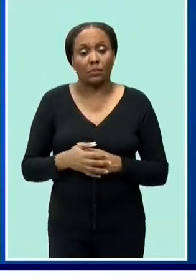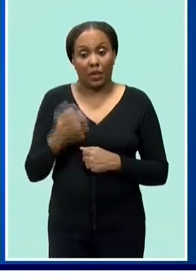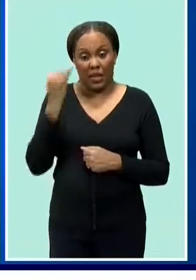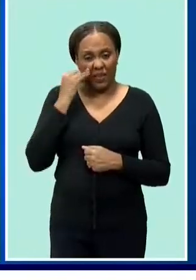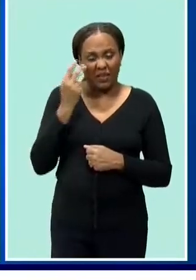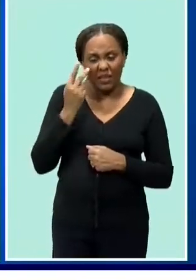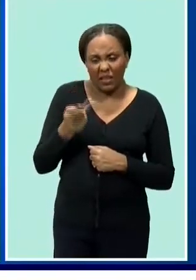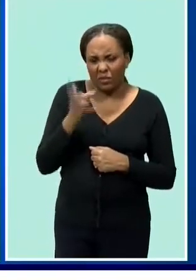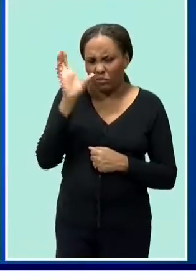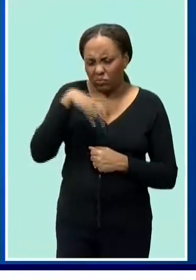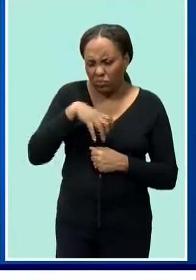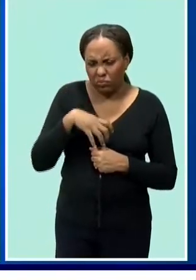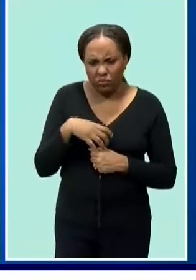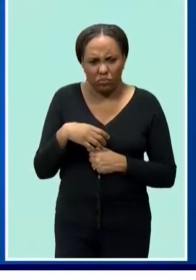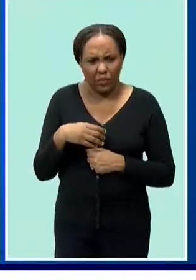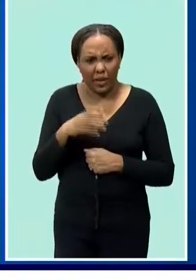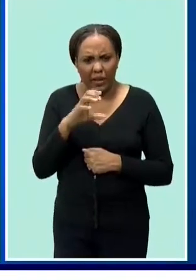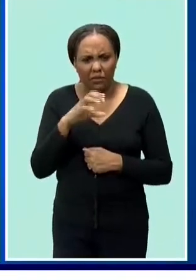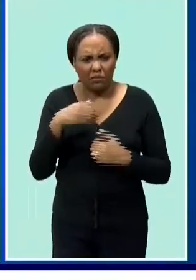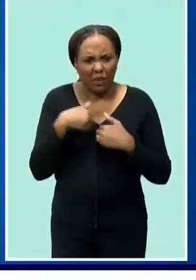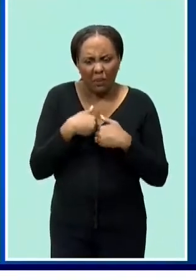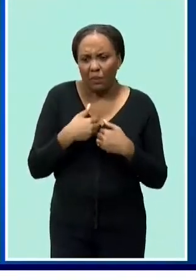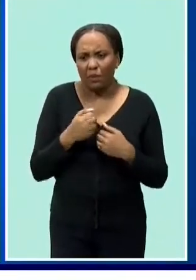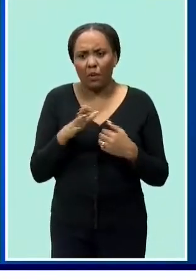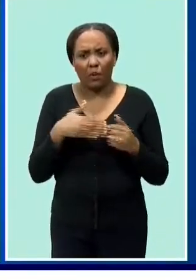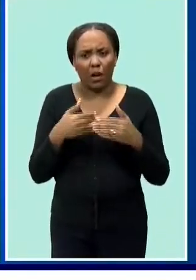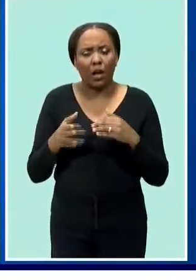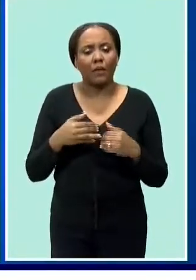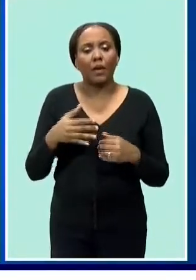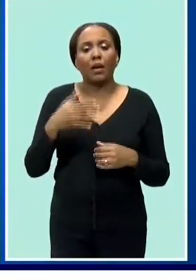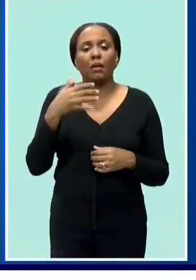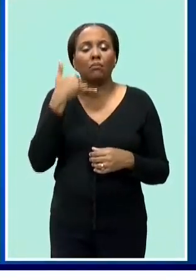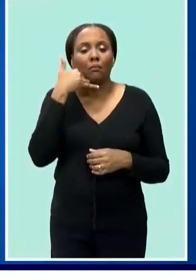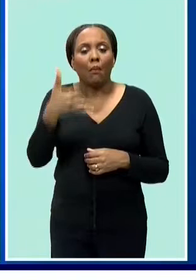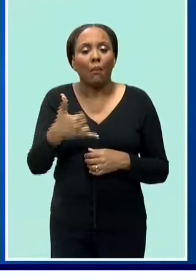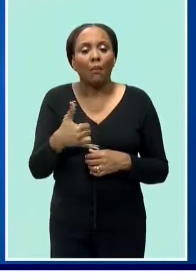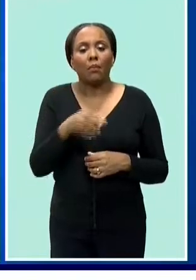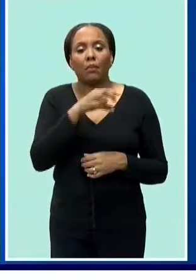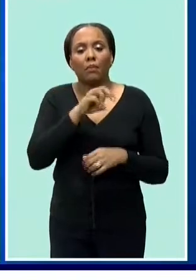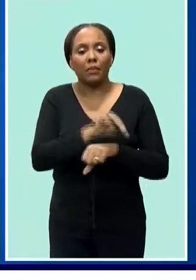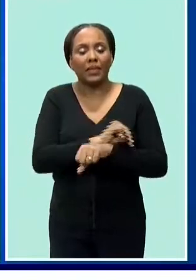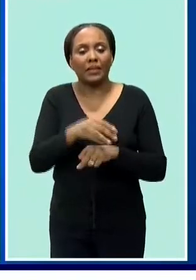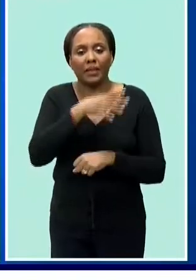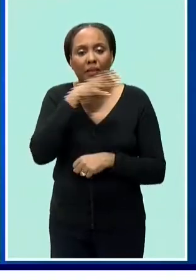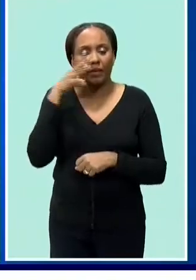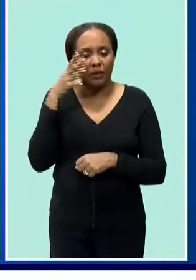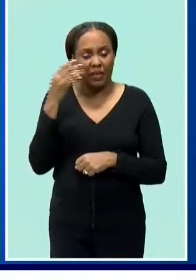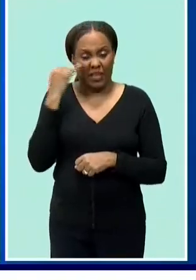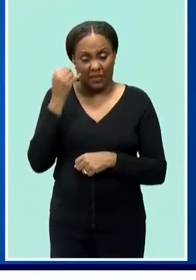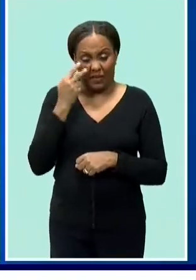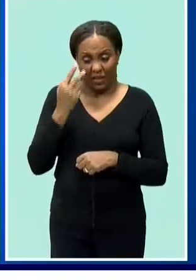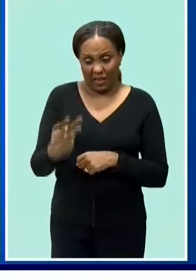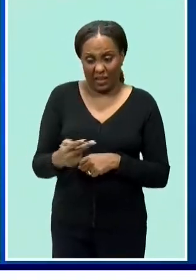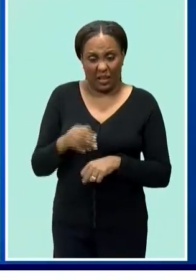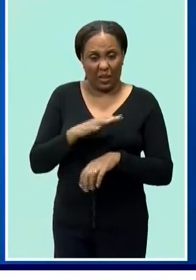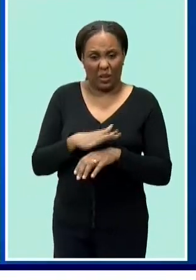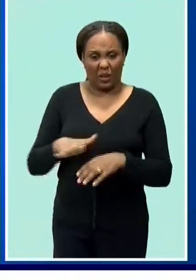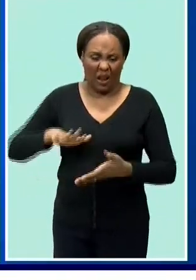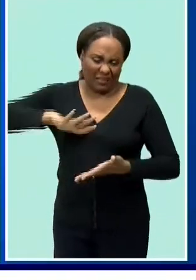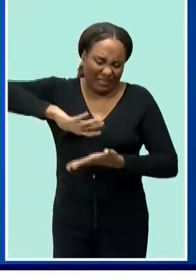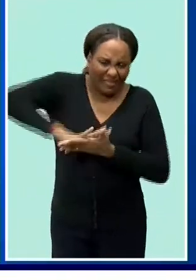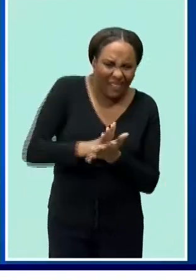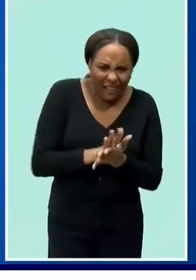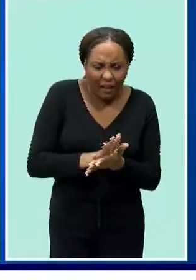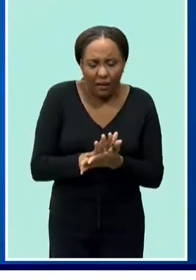ministry of agriculture to get it identified do not crush it because then it gives problems with the the identification of it